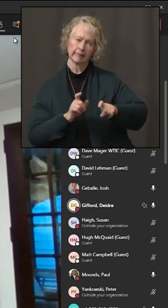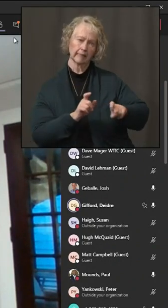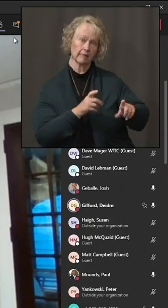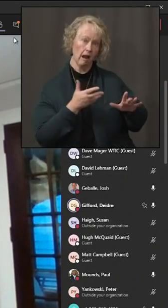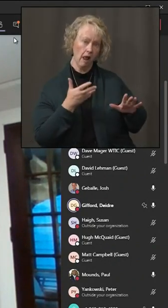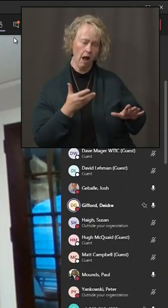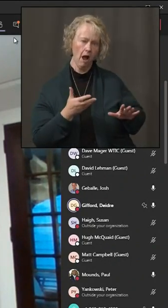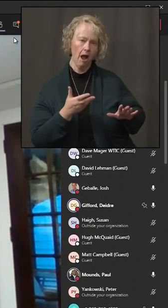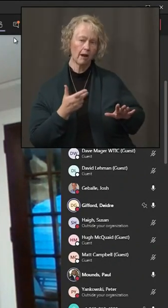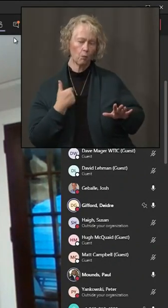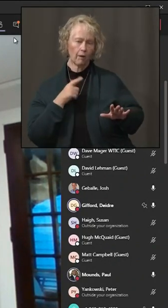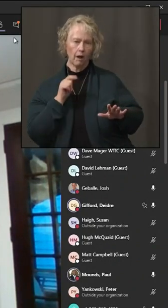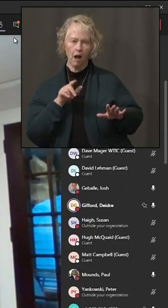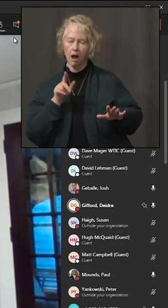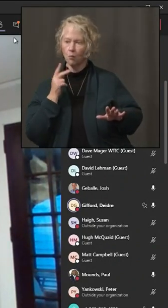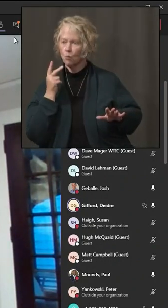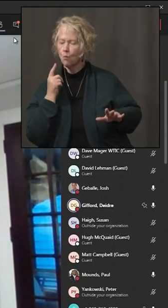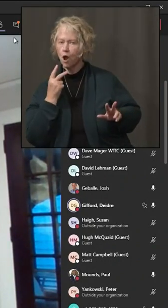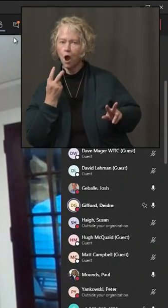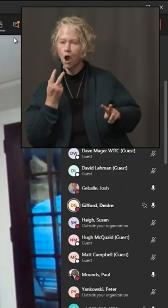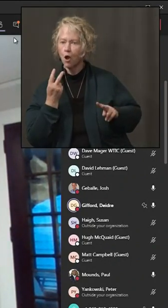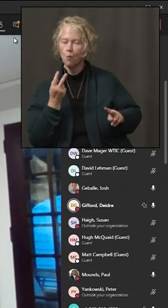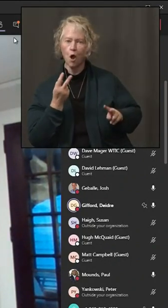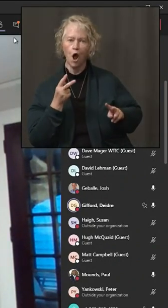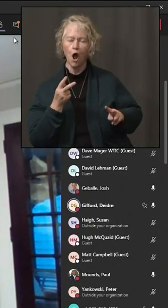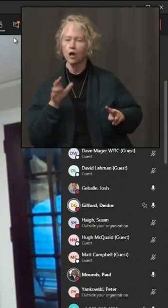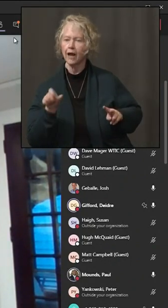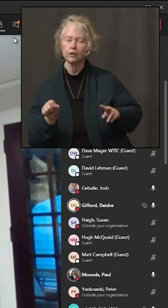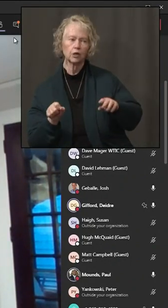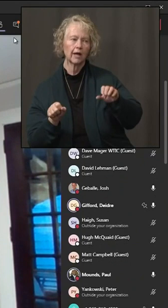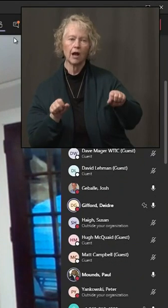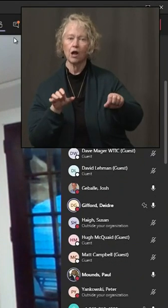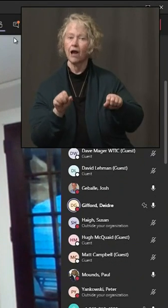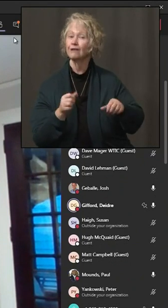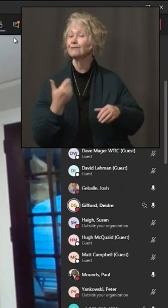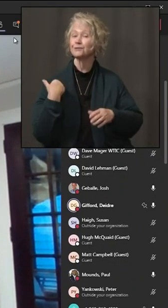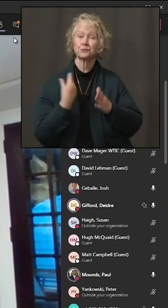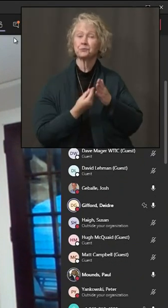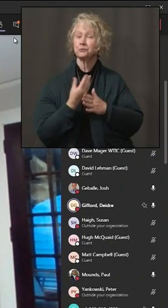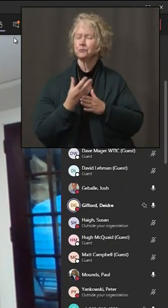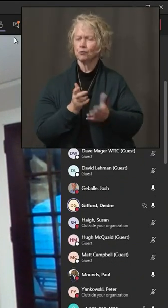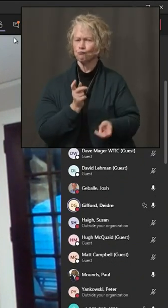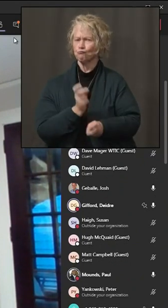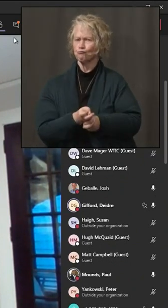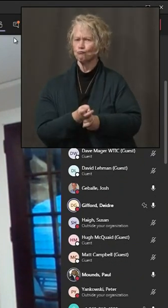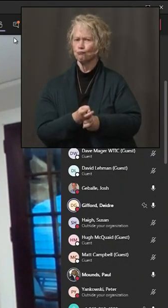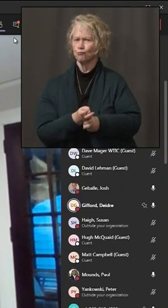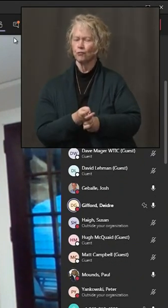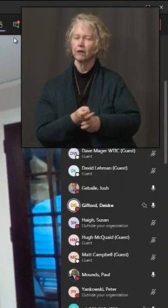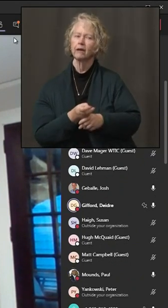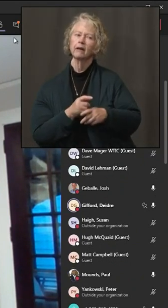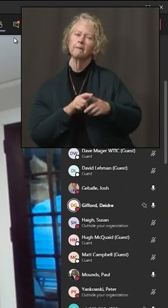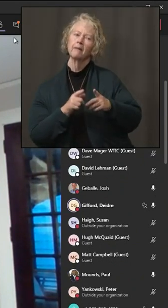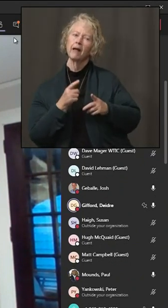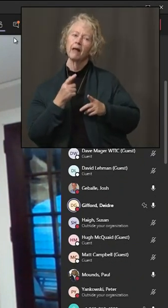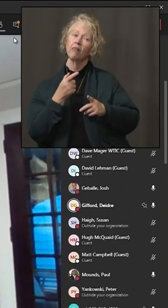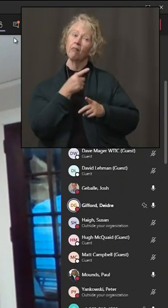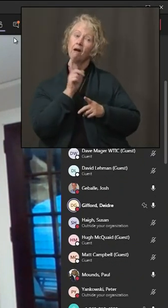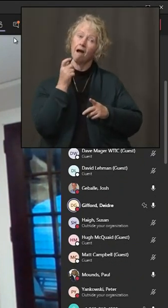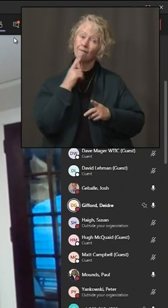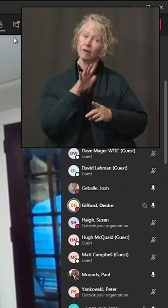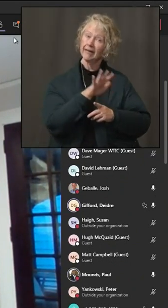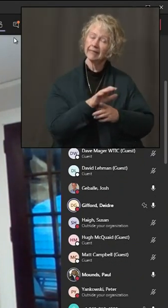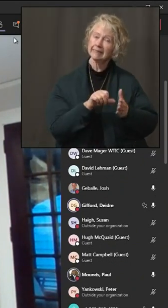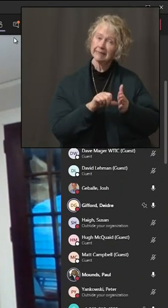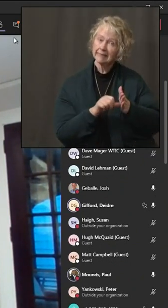able to watch that now in a way that we didn't see it back in the spring. But I think the point that the governor